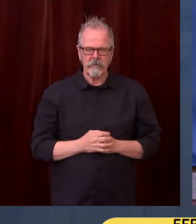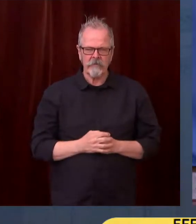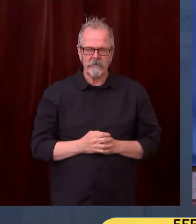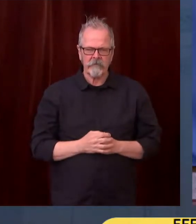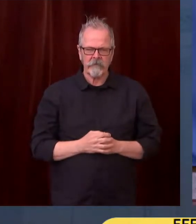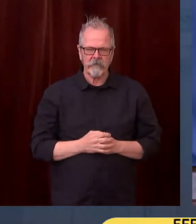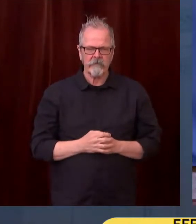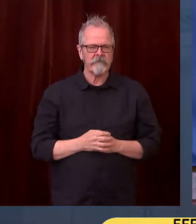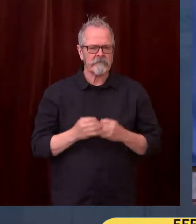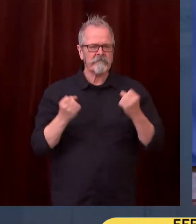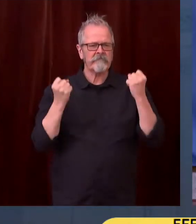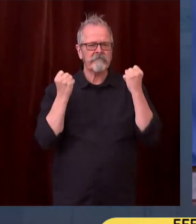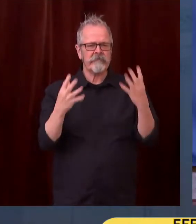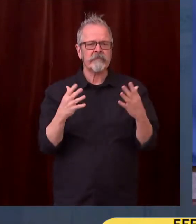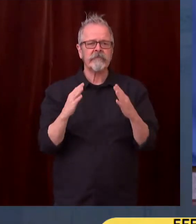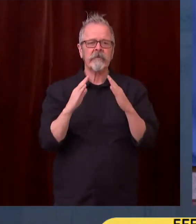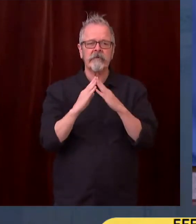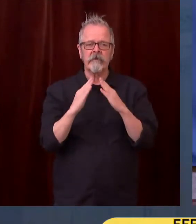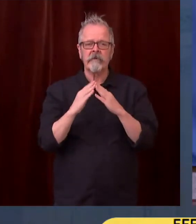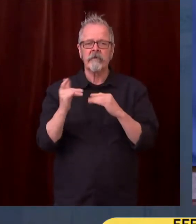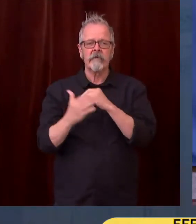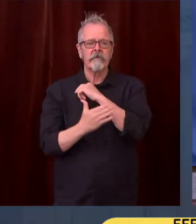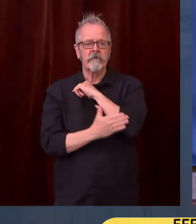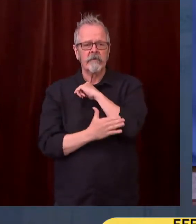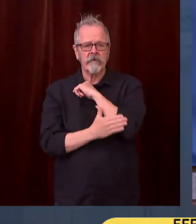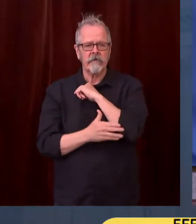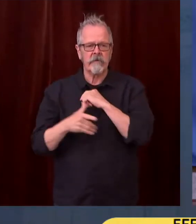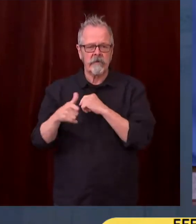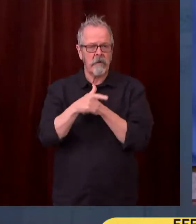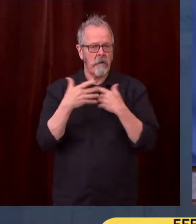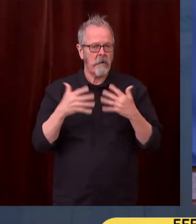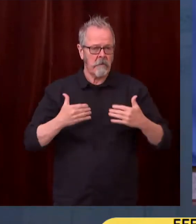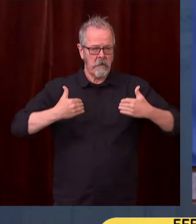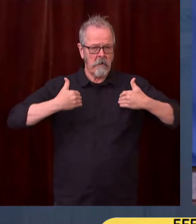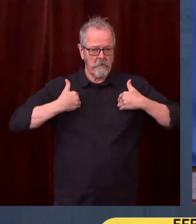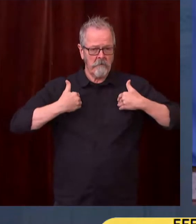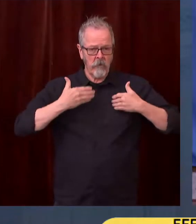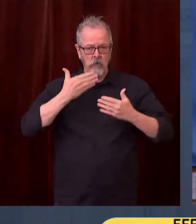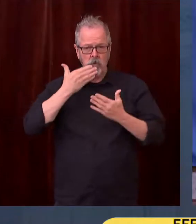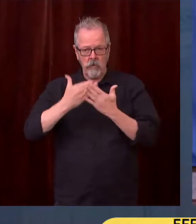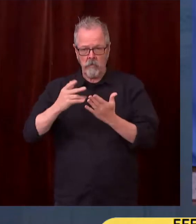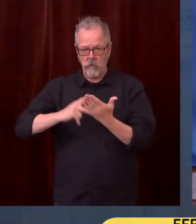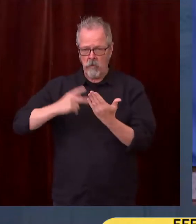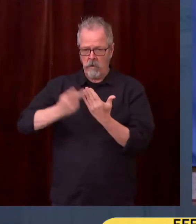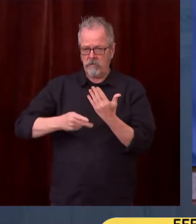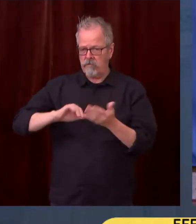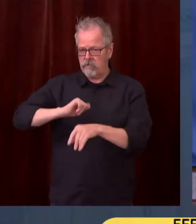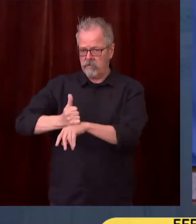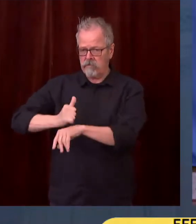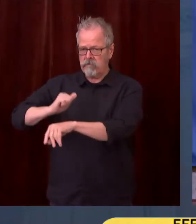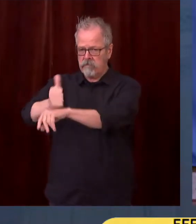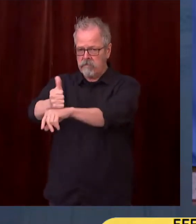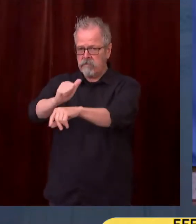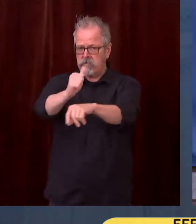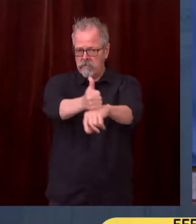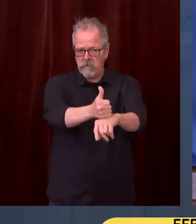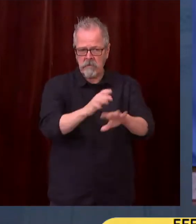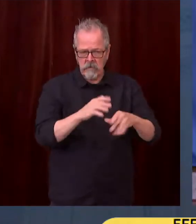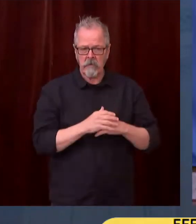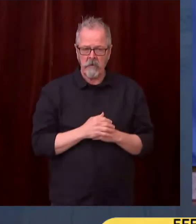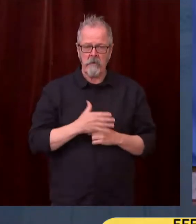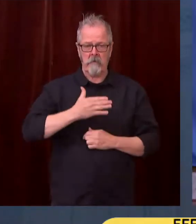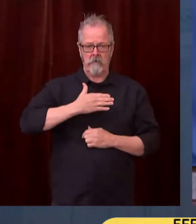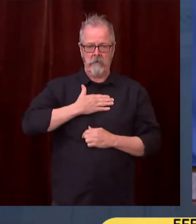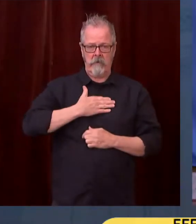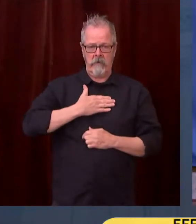So it is our hope. And I believe legislators reasonable expectations is that communities that would